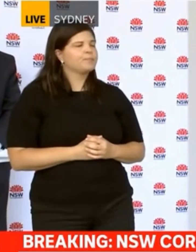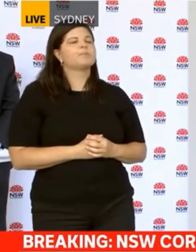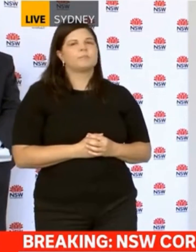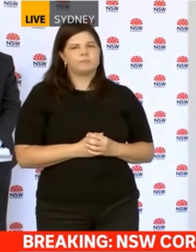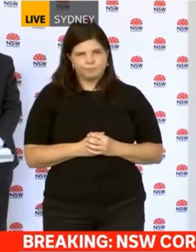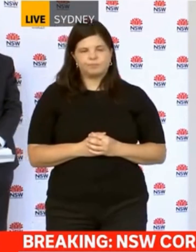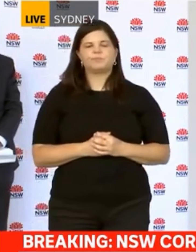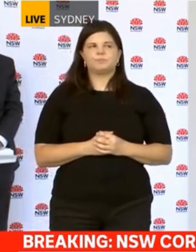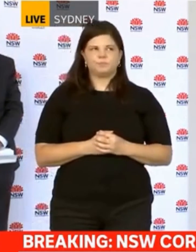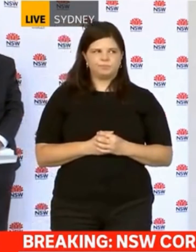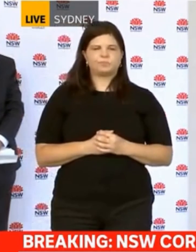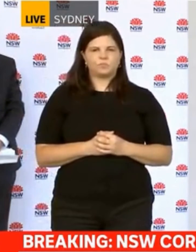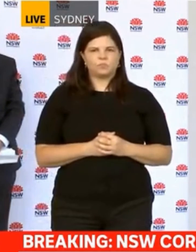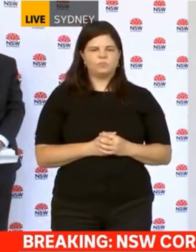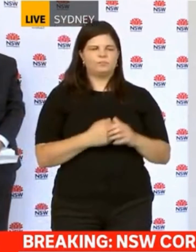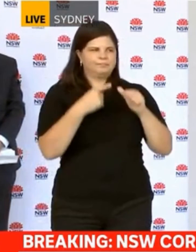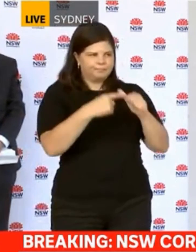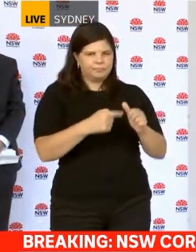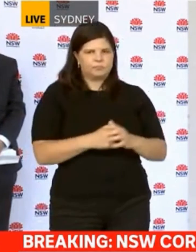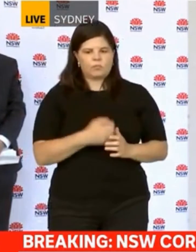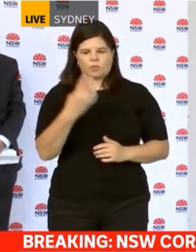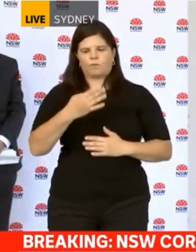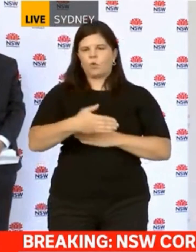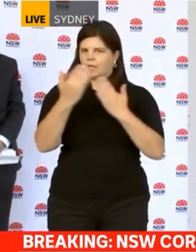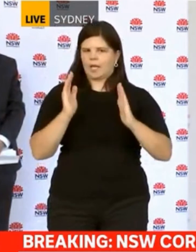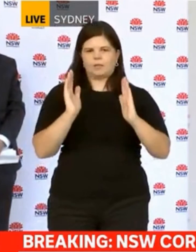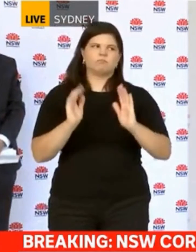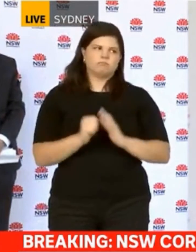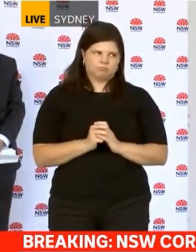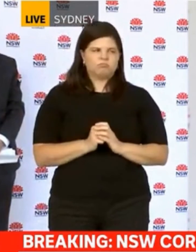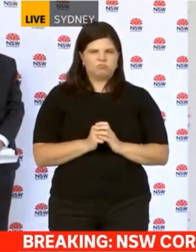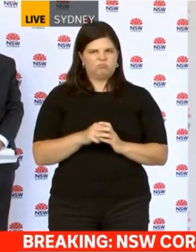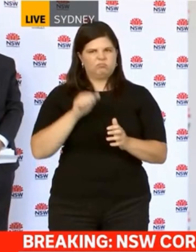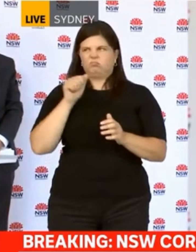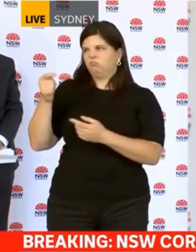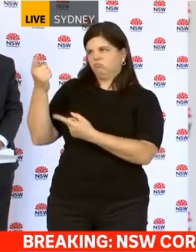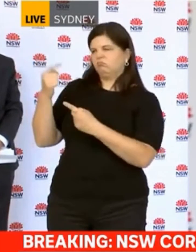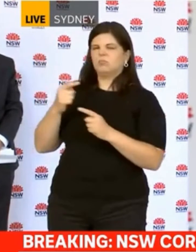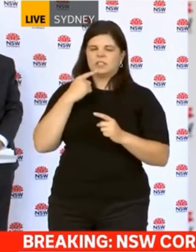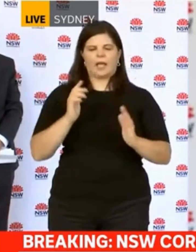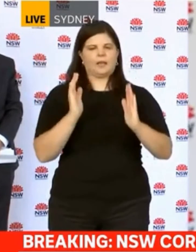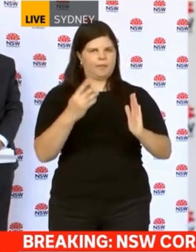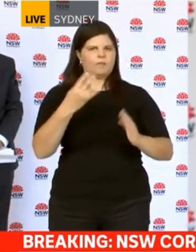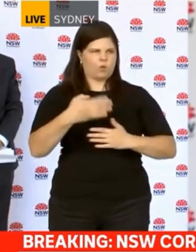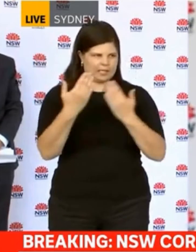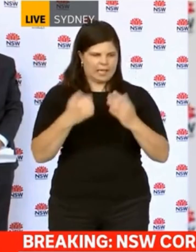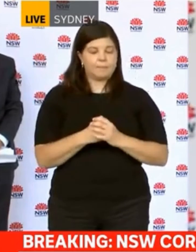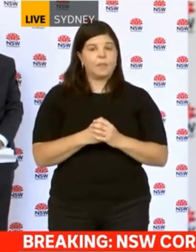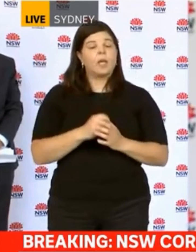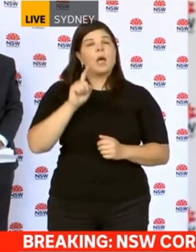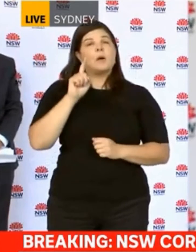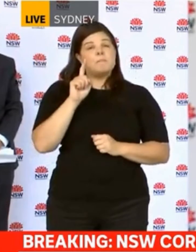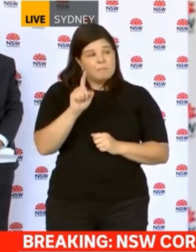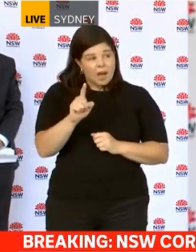isolation isn't changing. You need to be isolated for the full 14 days, and that is the best advice. However, if you're in